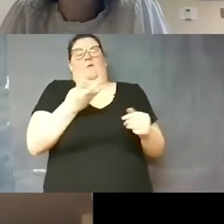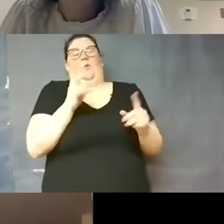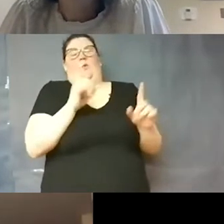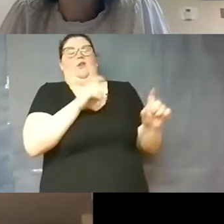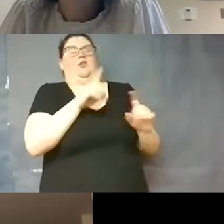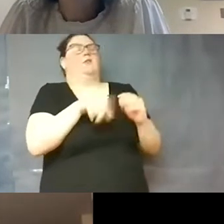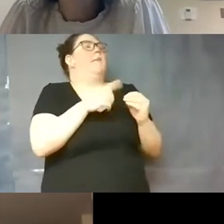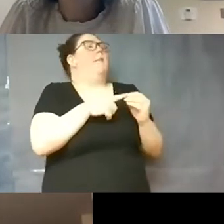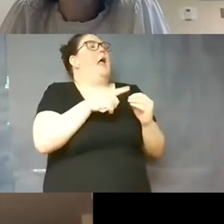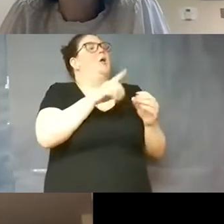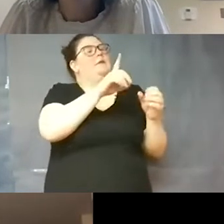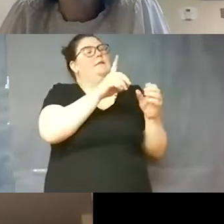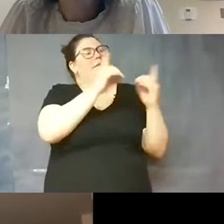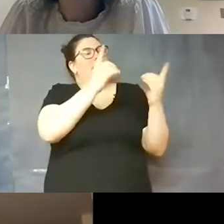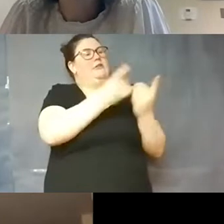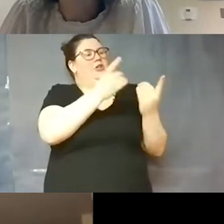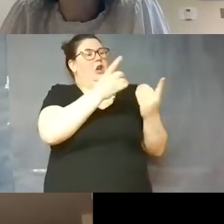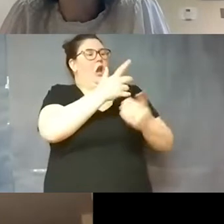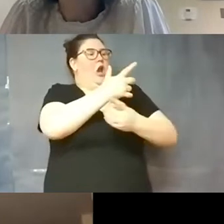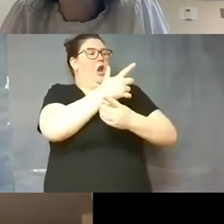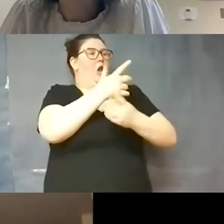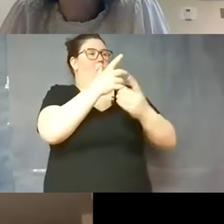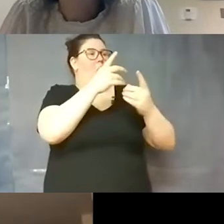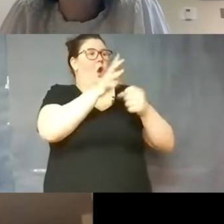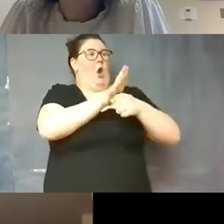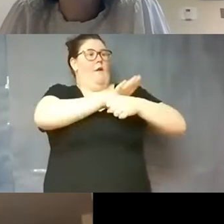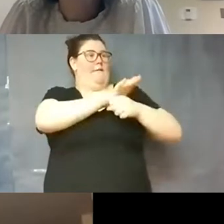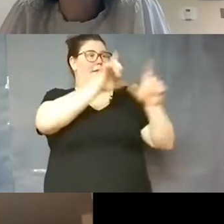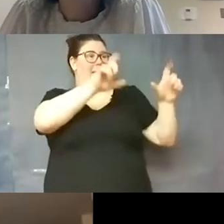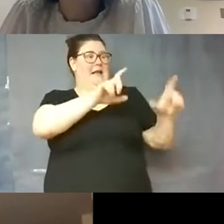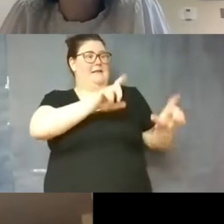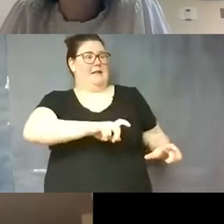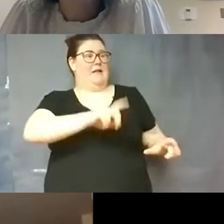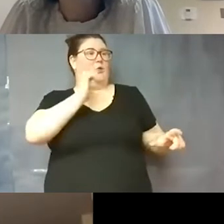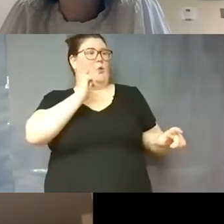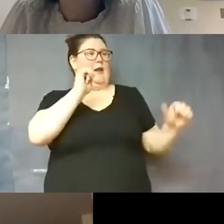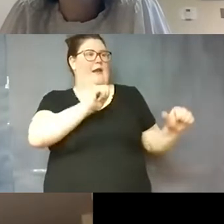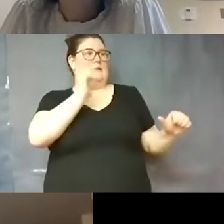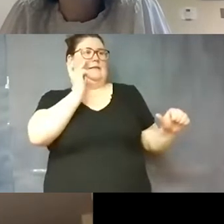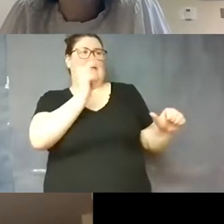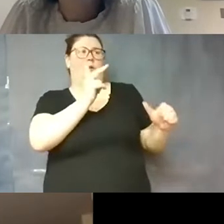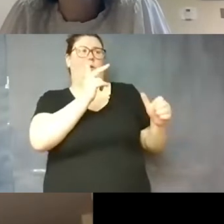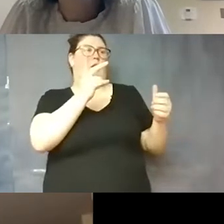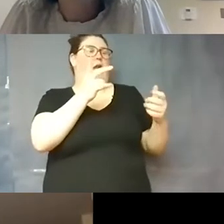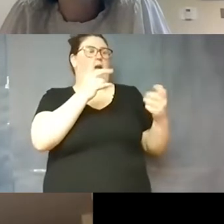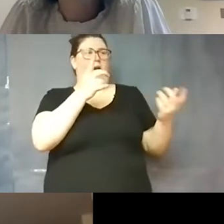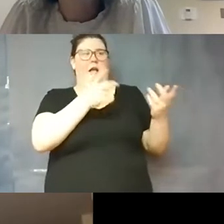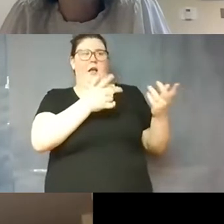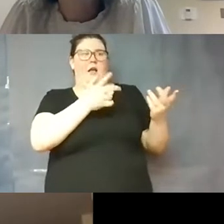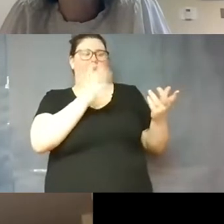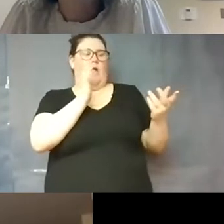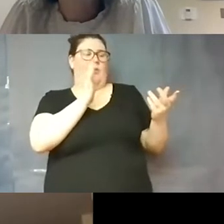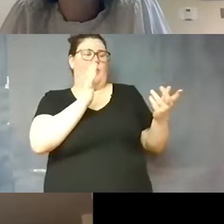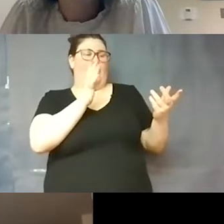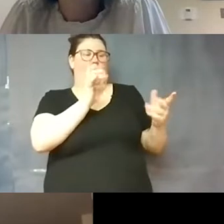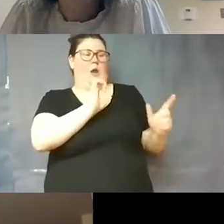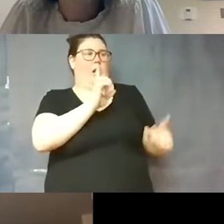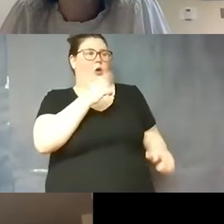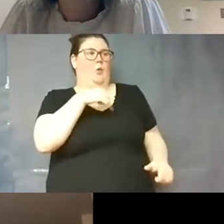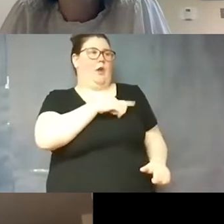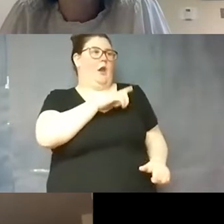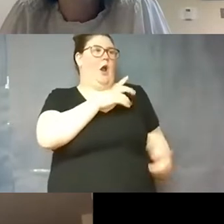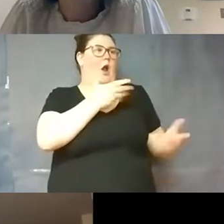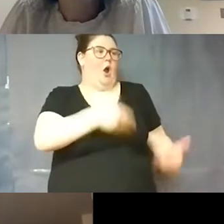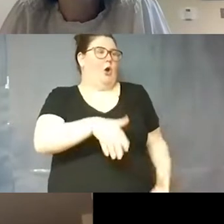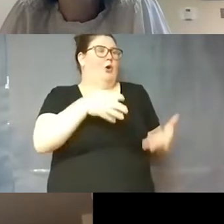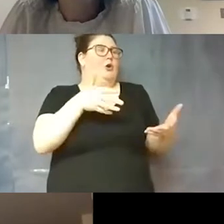district-wide covid testing so we can have a snapshot of where we are are there any plans and and i'll just preface it by saying i know you know austin isd